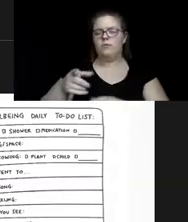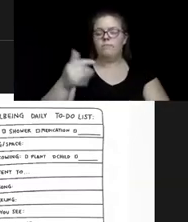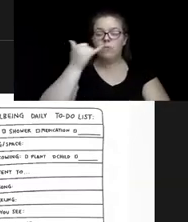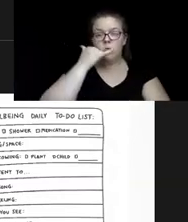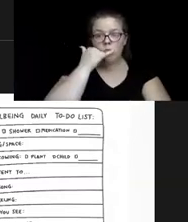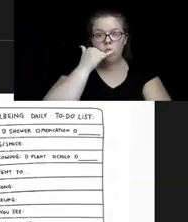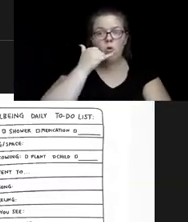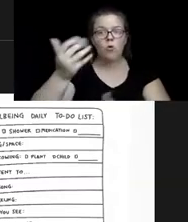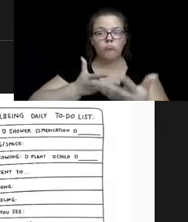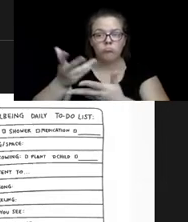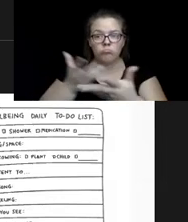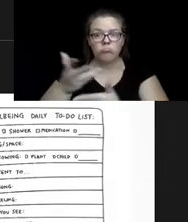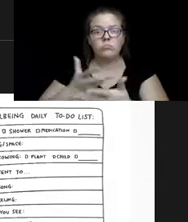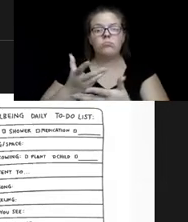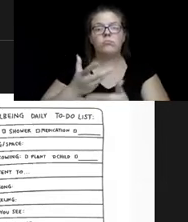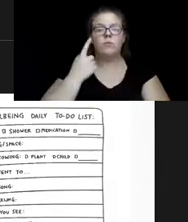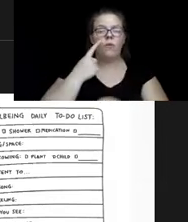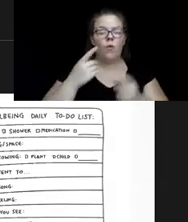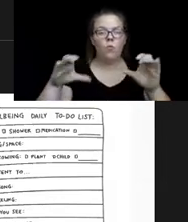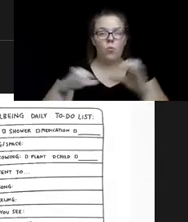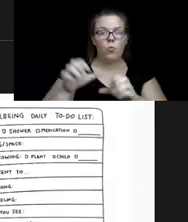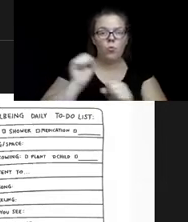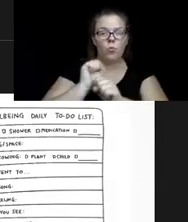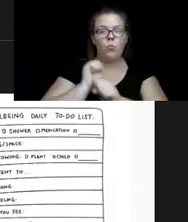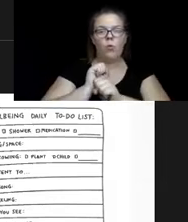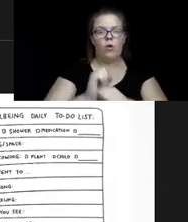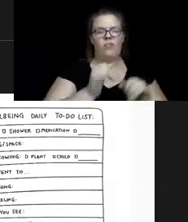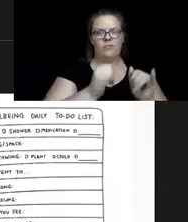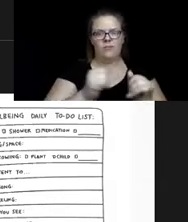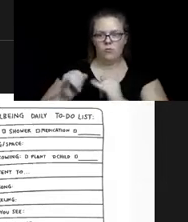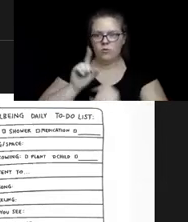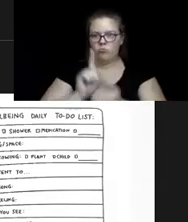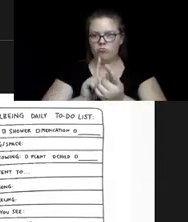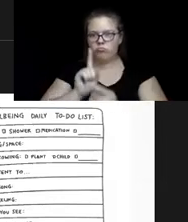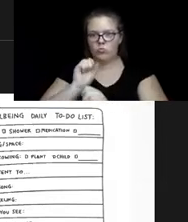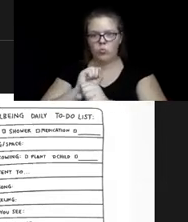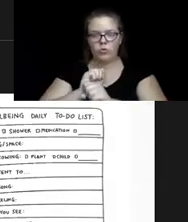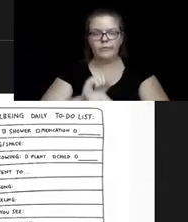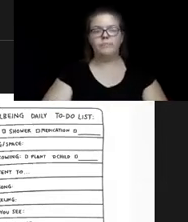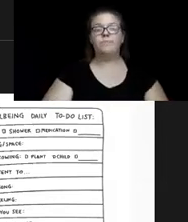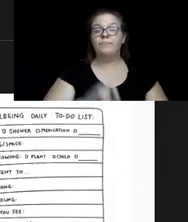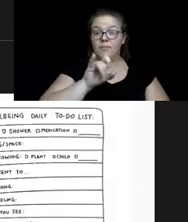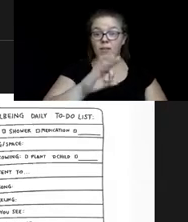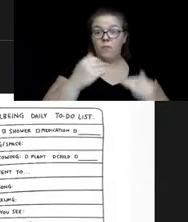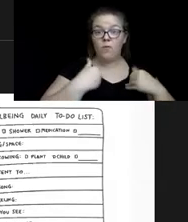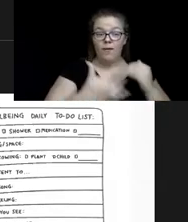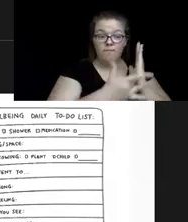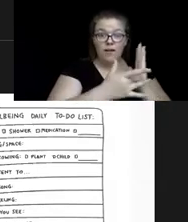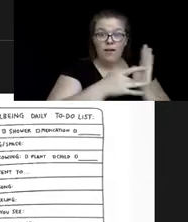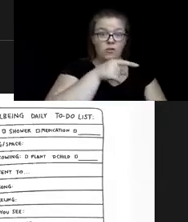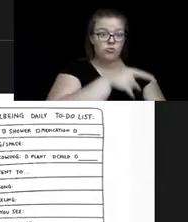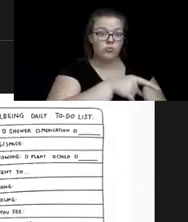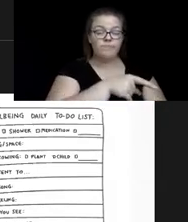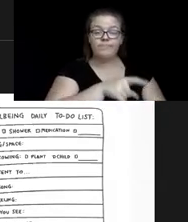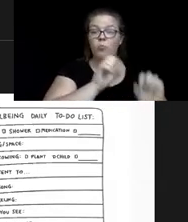interaction for our group work and our individuals. But the ones that did have the technology, they could have used it for